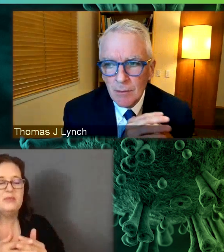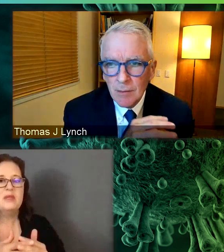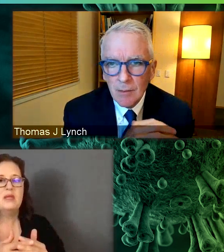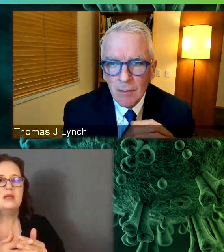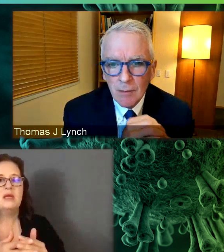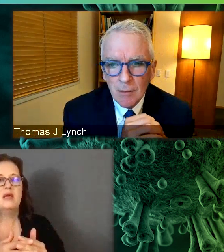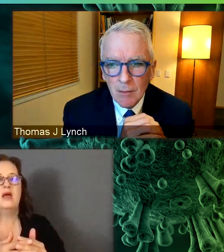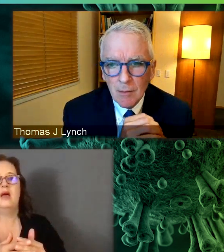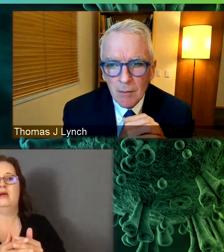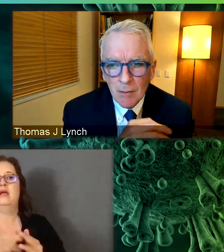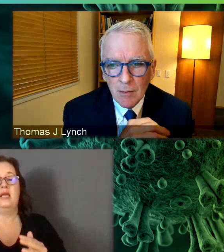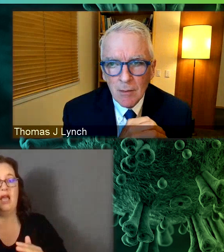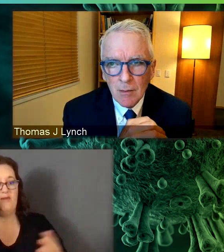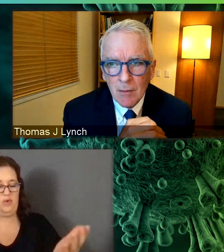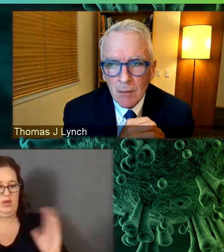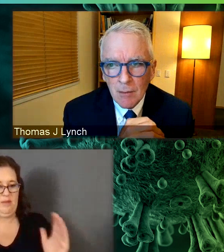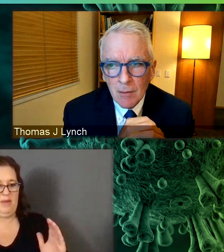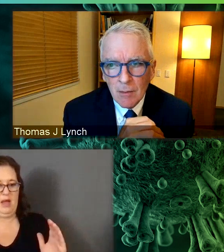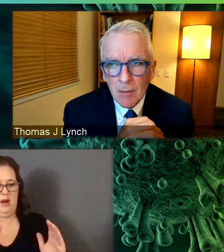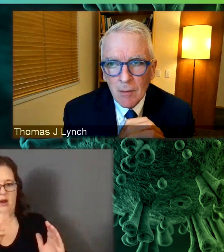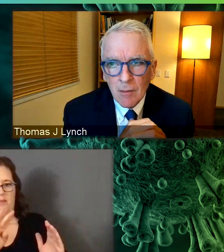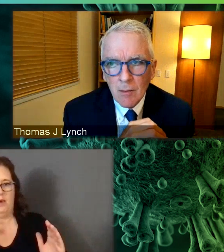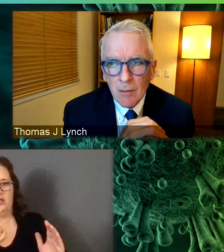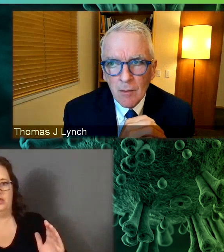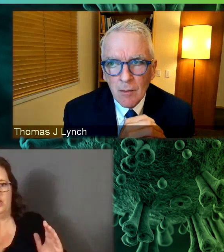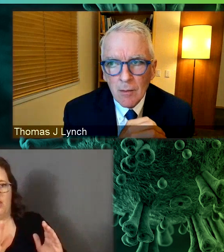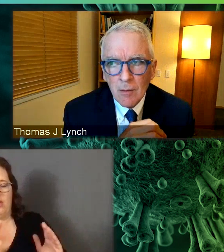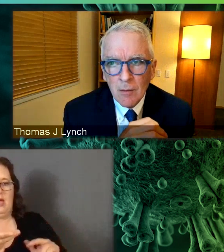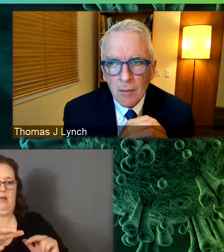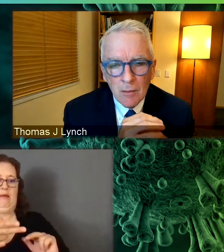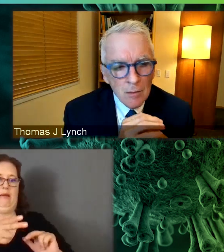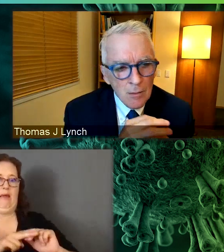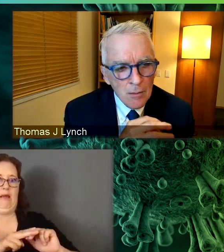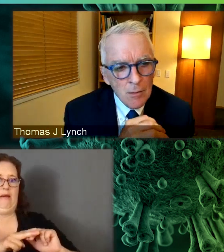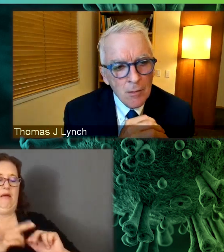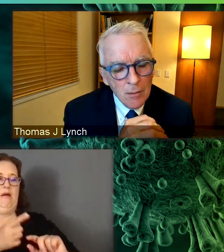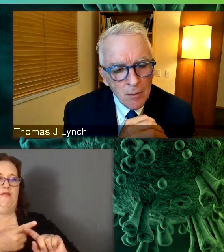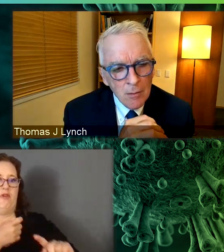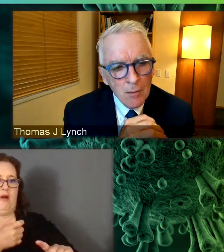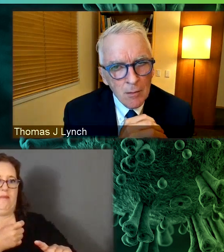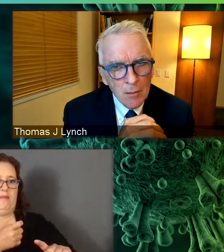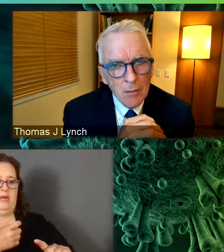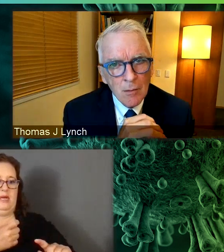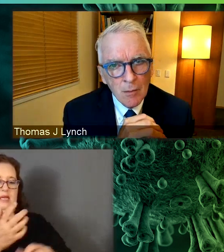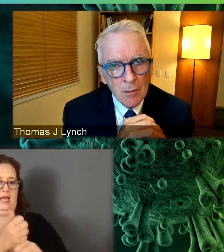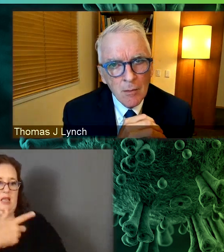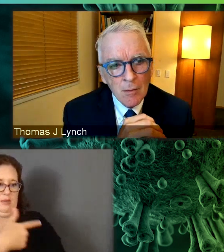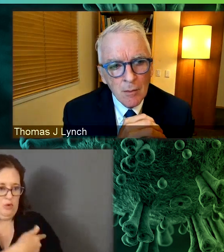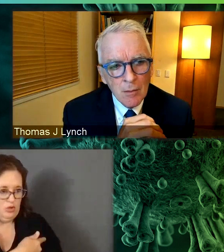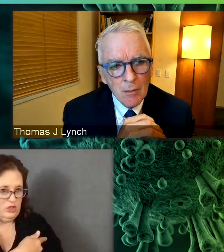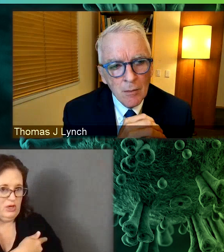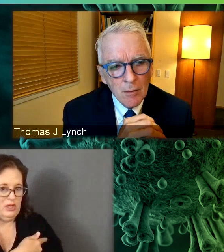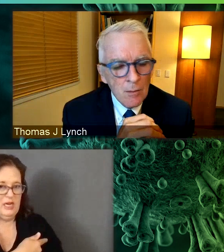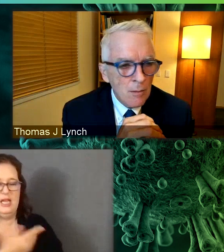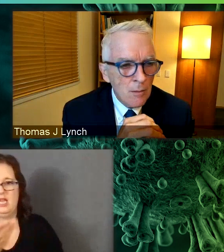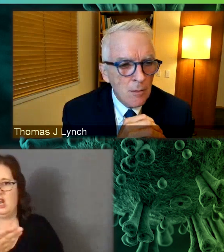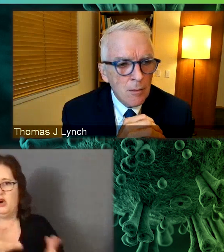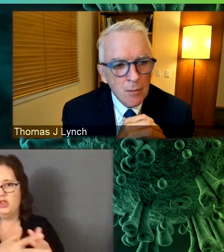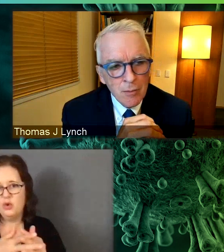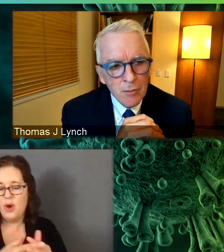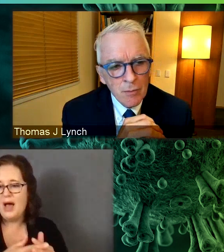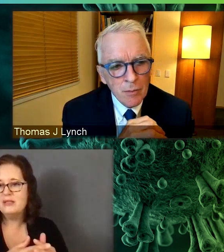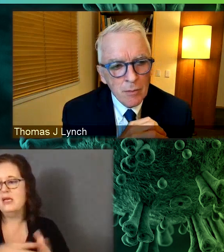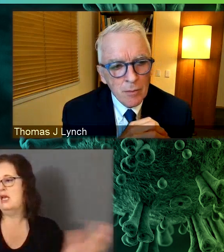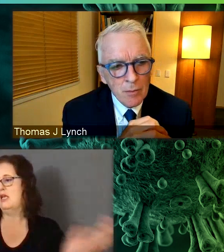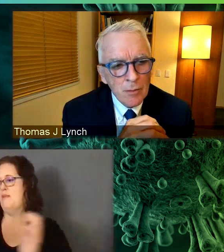gain from vaccinate, from giving a booster to someone who's say over 65 in the U S compared to vaccinating someone in say Mexico who